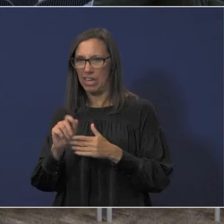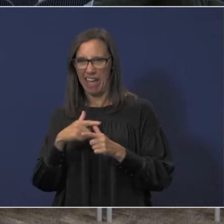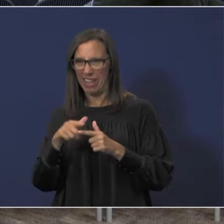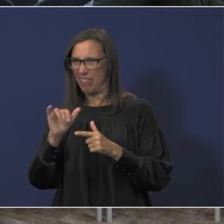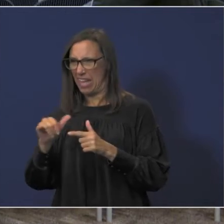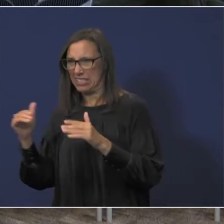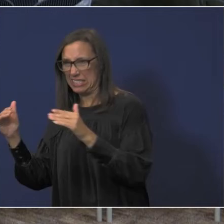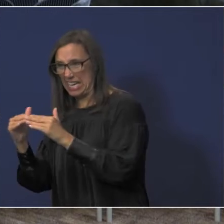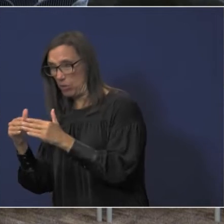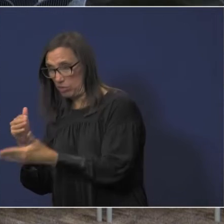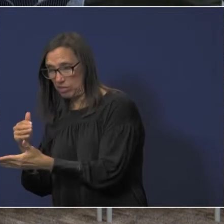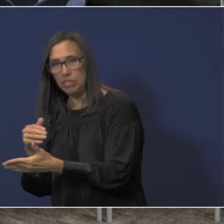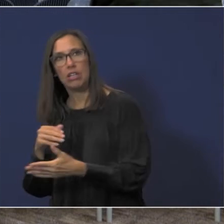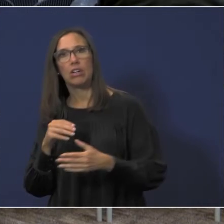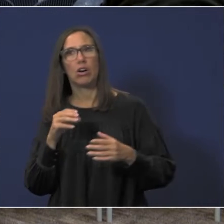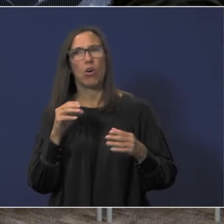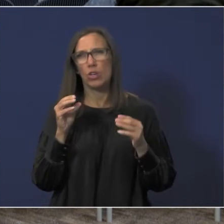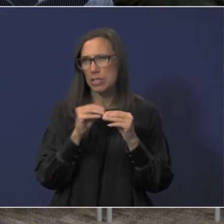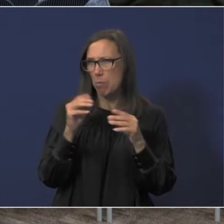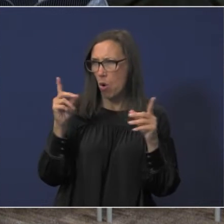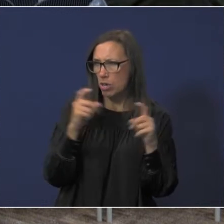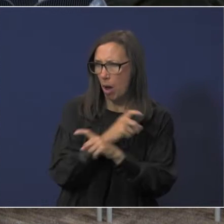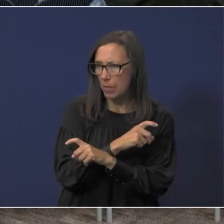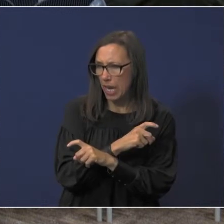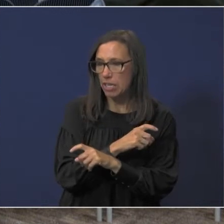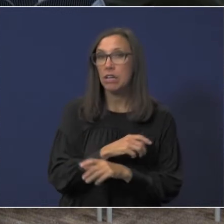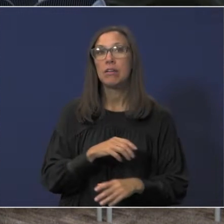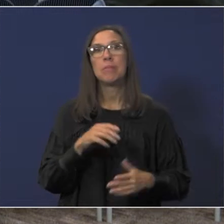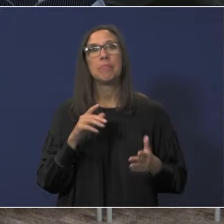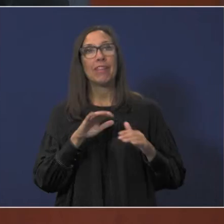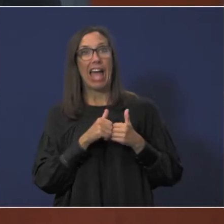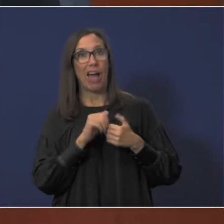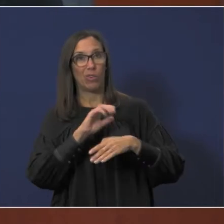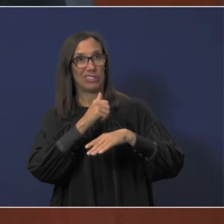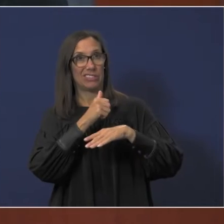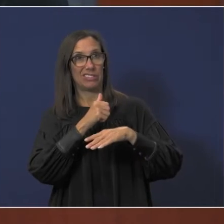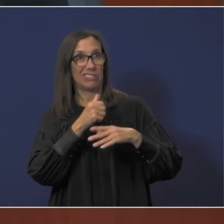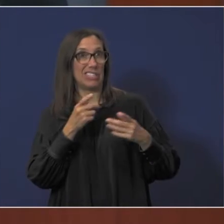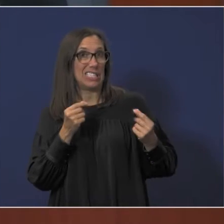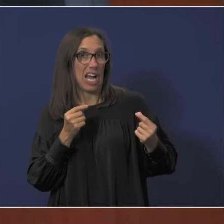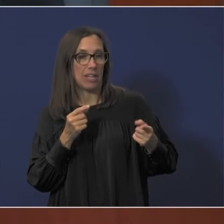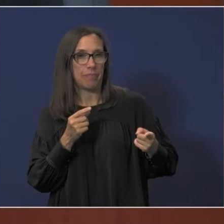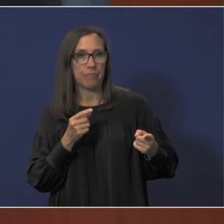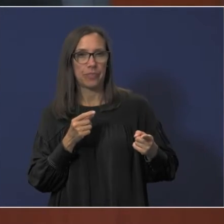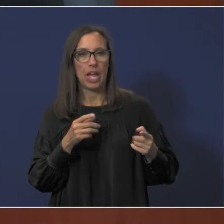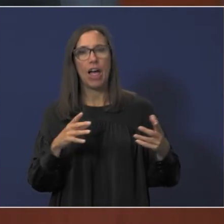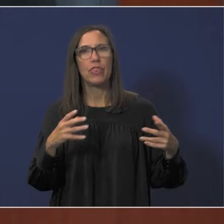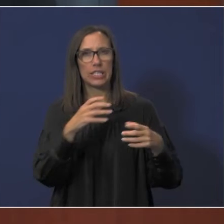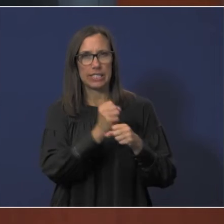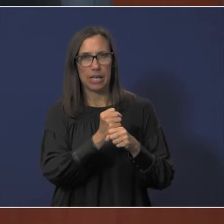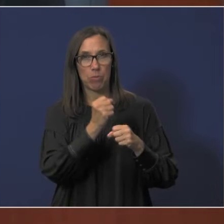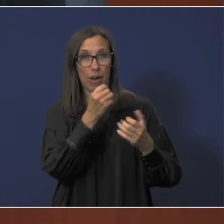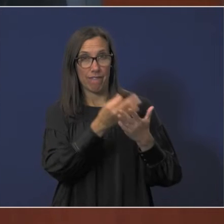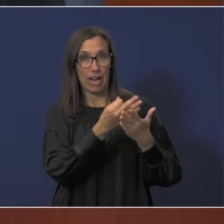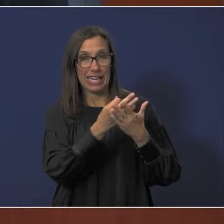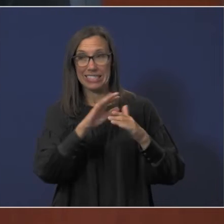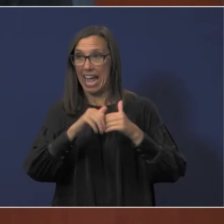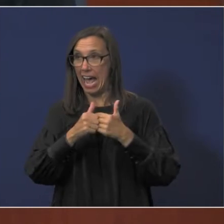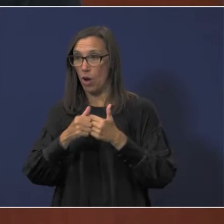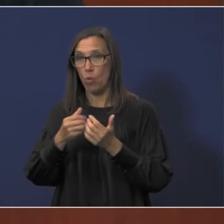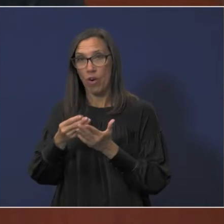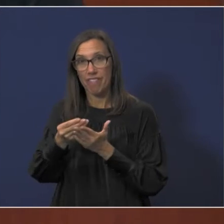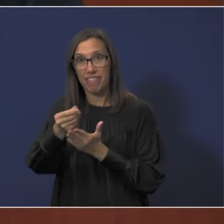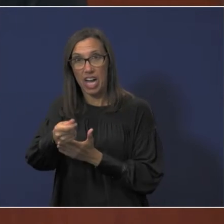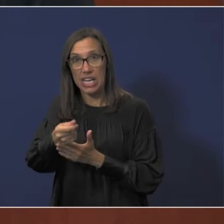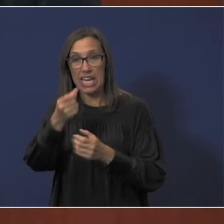complicated than that um mr jackson the way it's based is the summary of finance like the way we're funded every